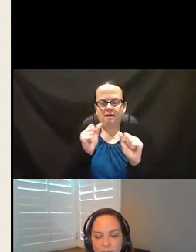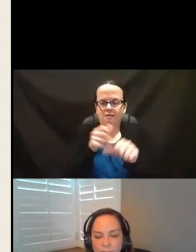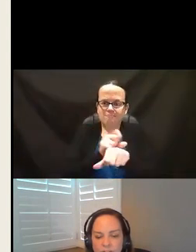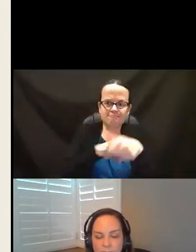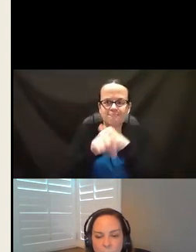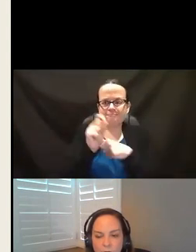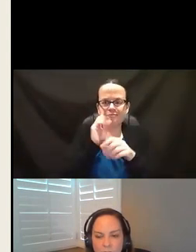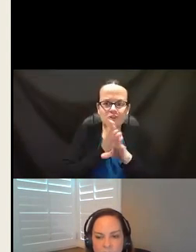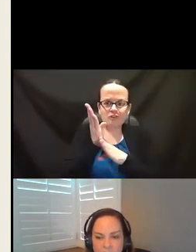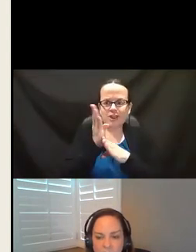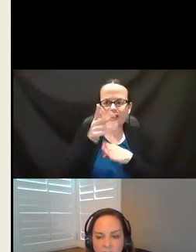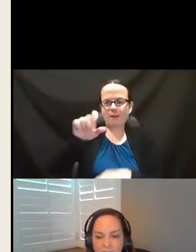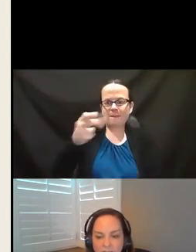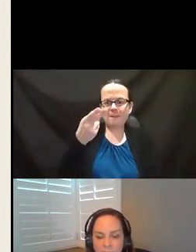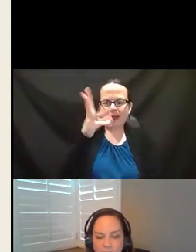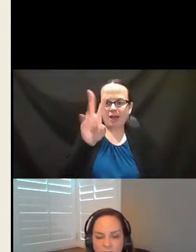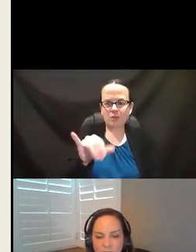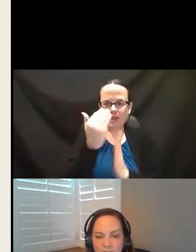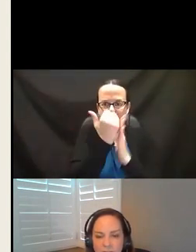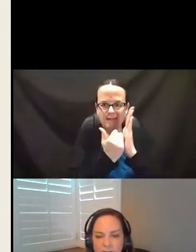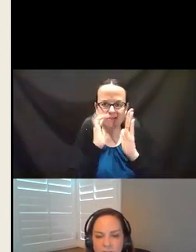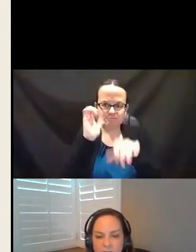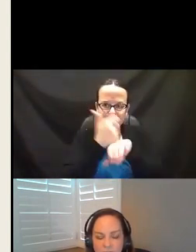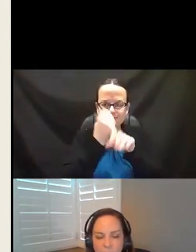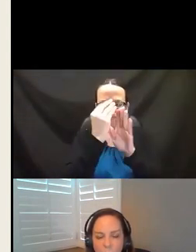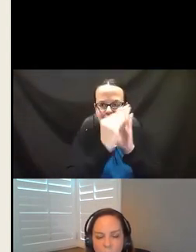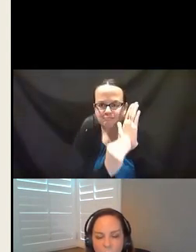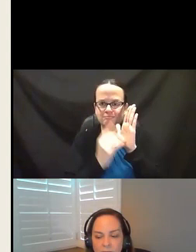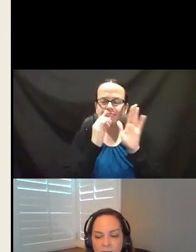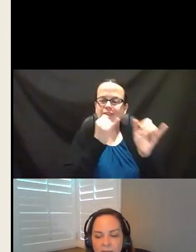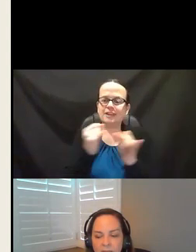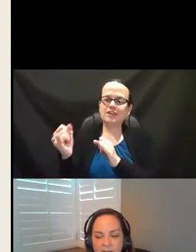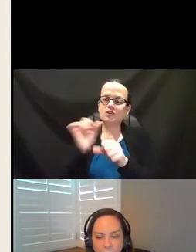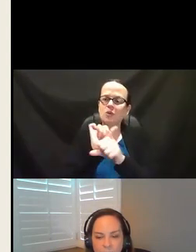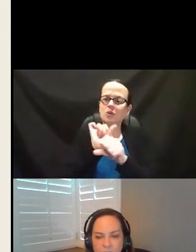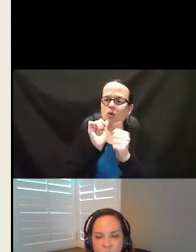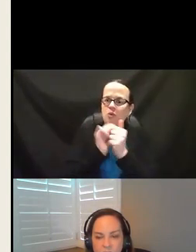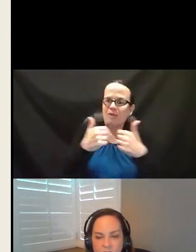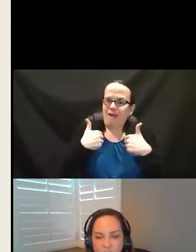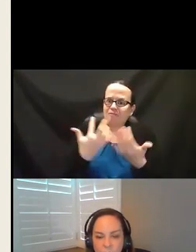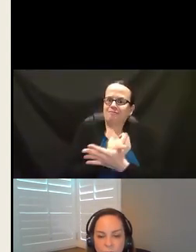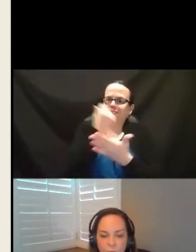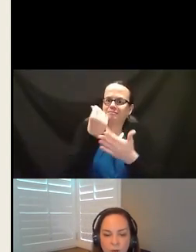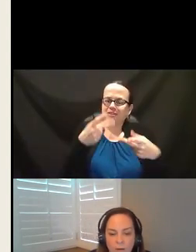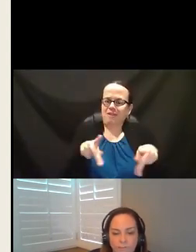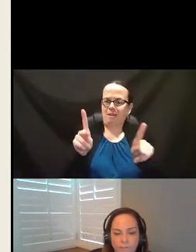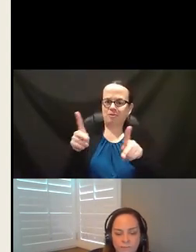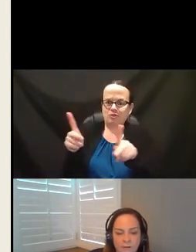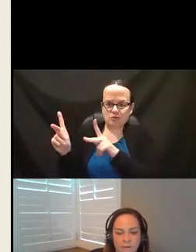pathway business partner list and make sure that the individuals we work with have the opportunity to